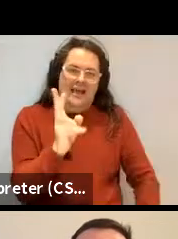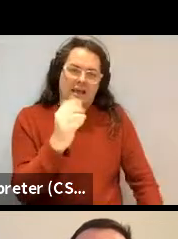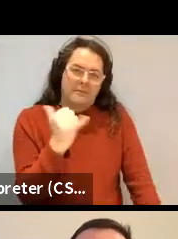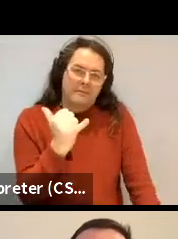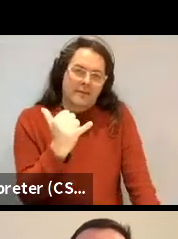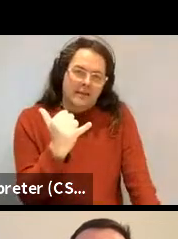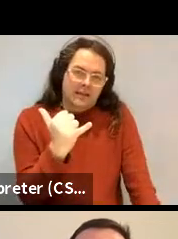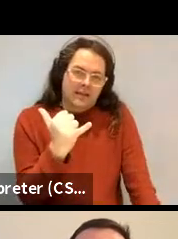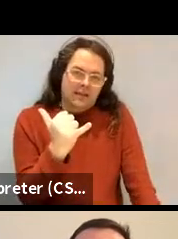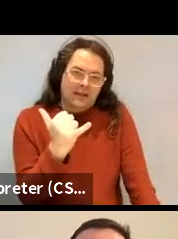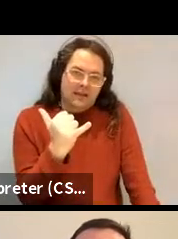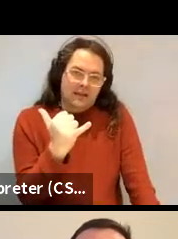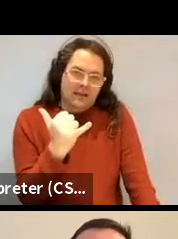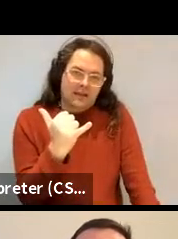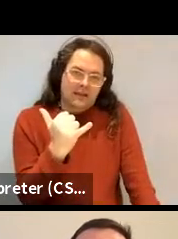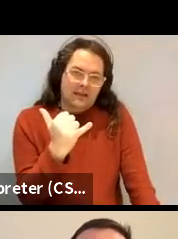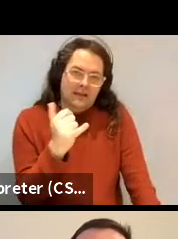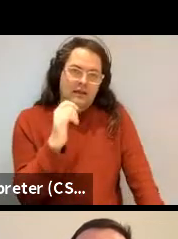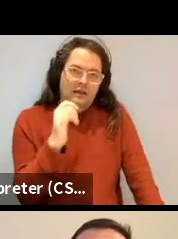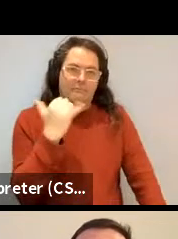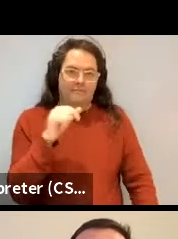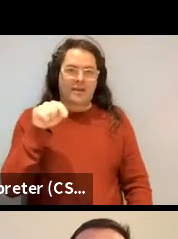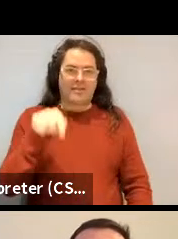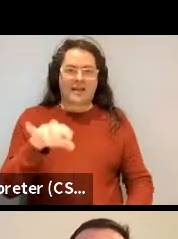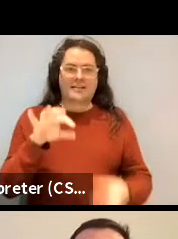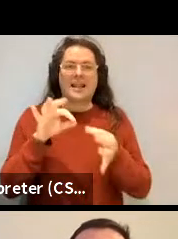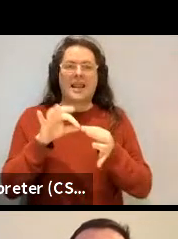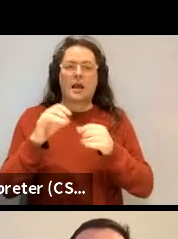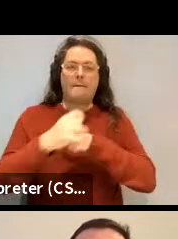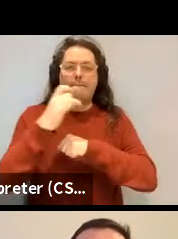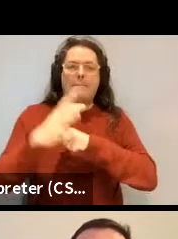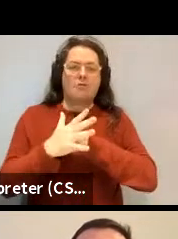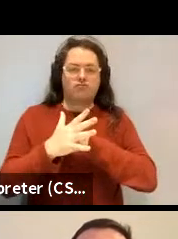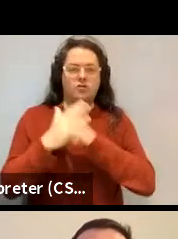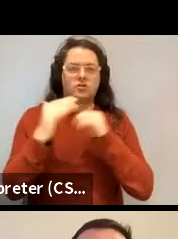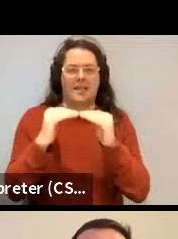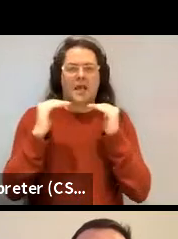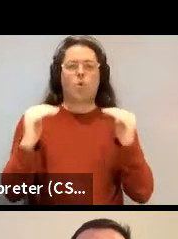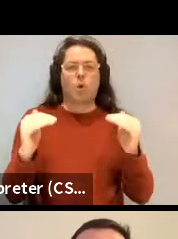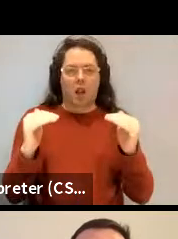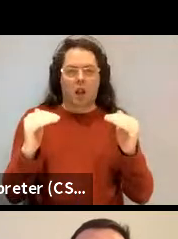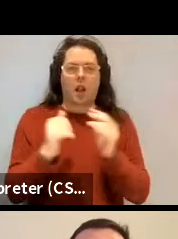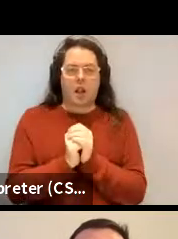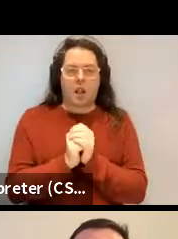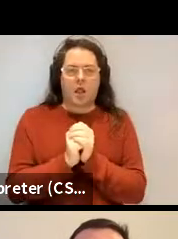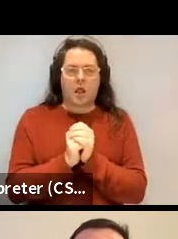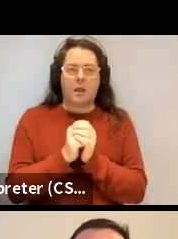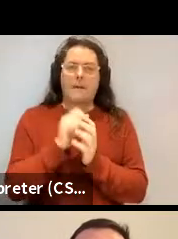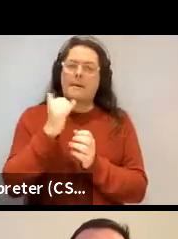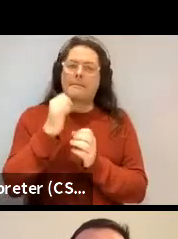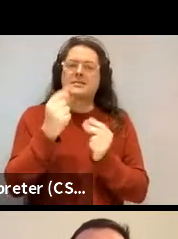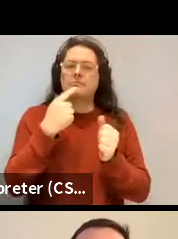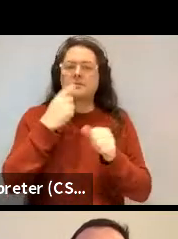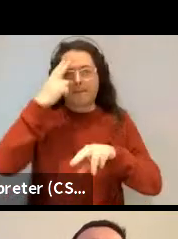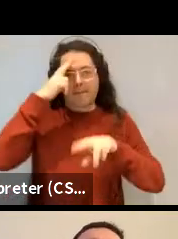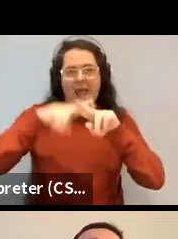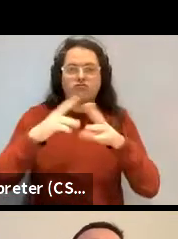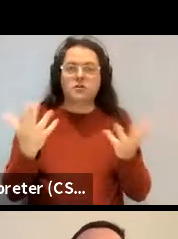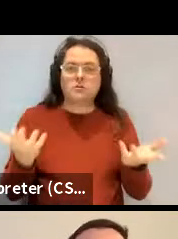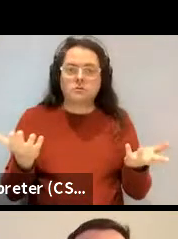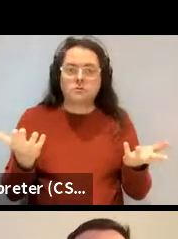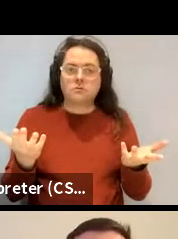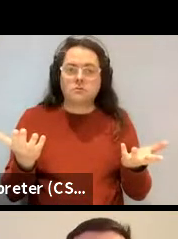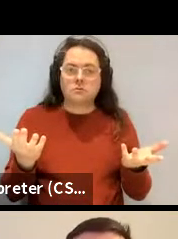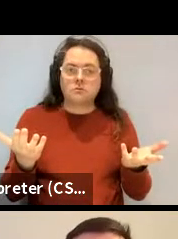be like a backlash to marriage equality because the people. So a lot of us would say parents, but